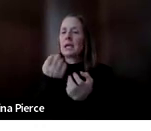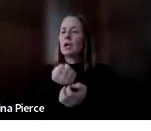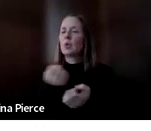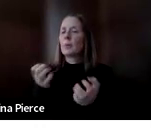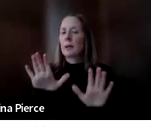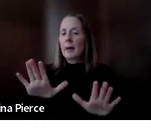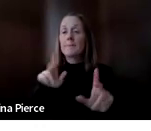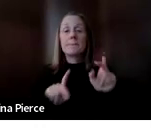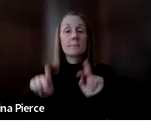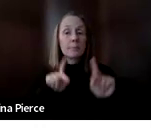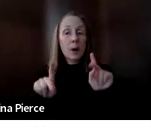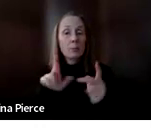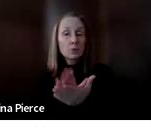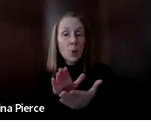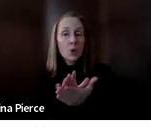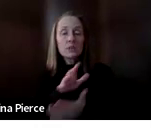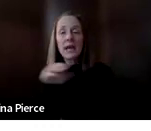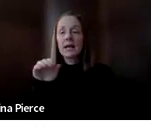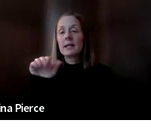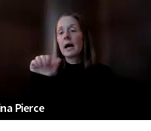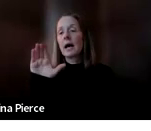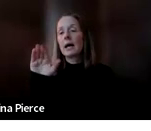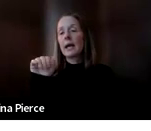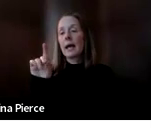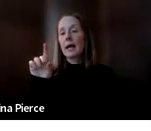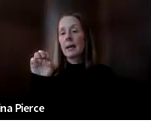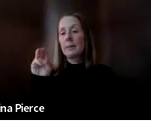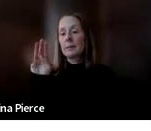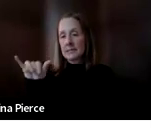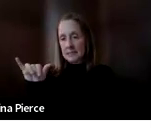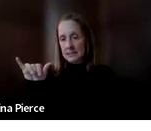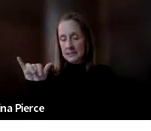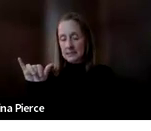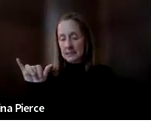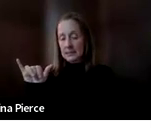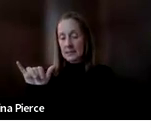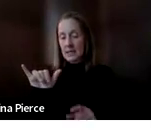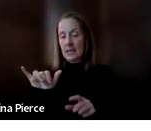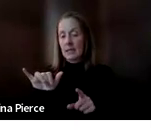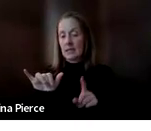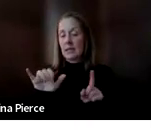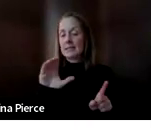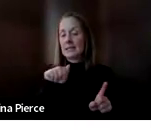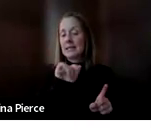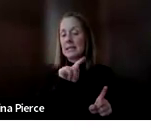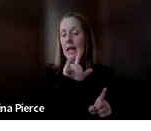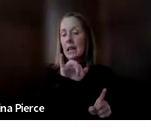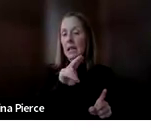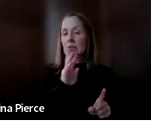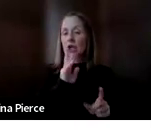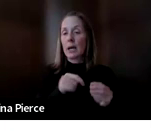me, public schools and public school academies. So as Caitlin was talking about the evaluation process,